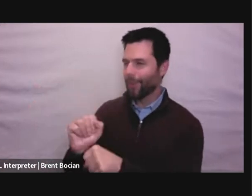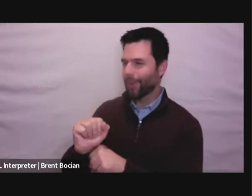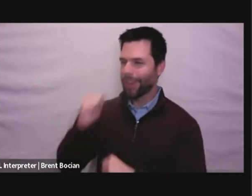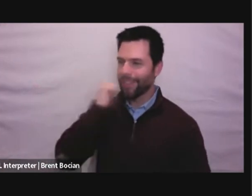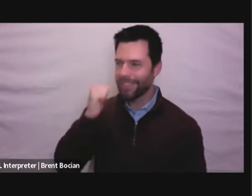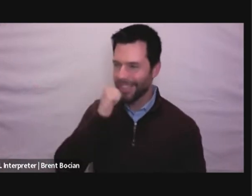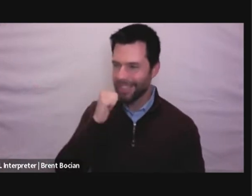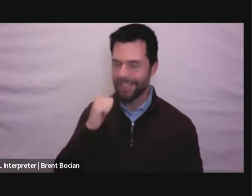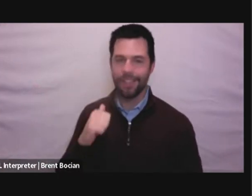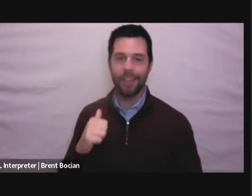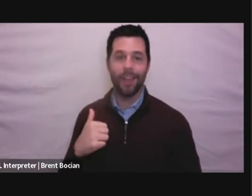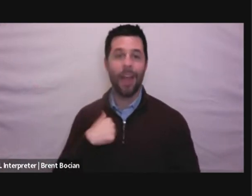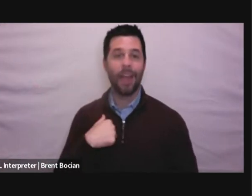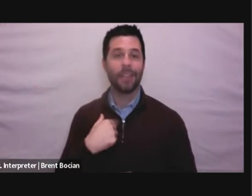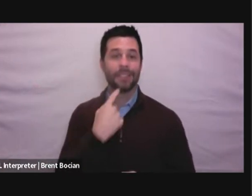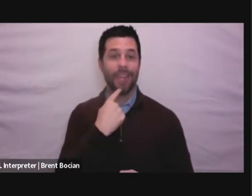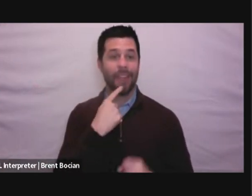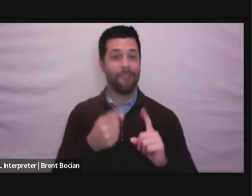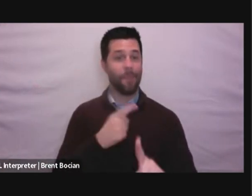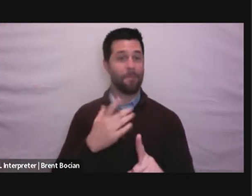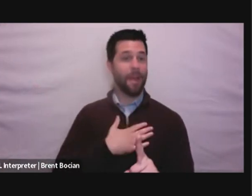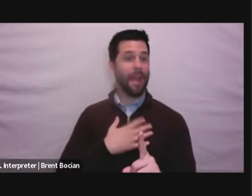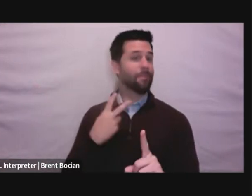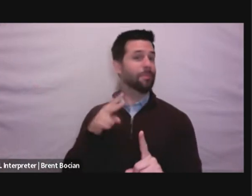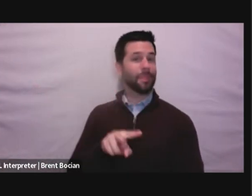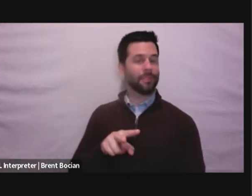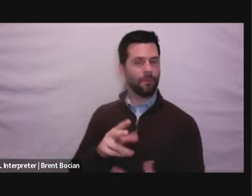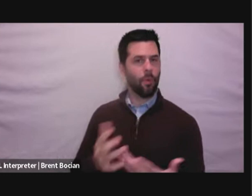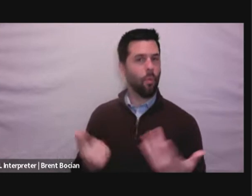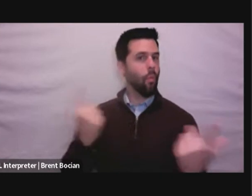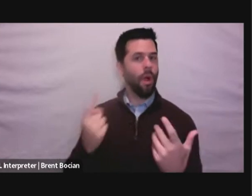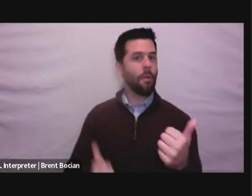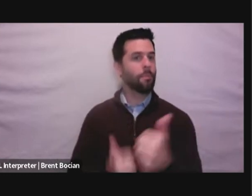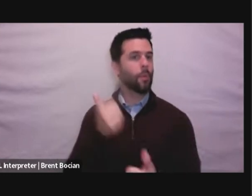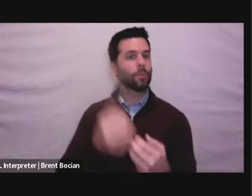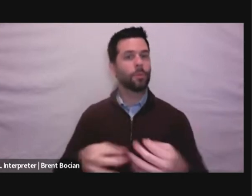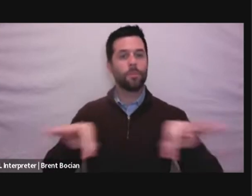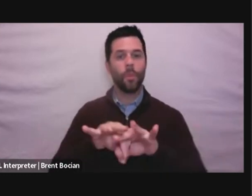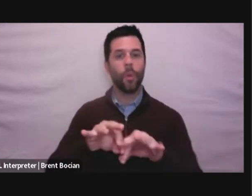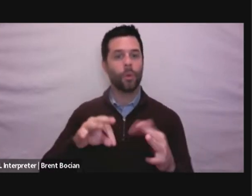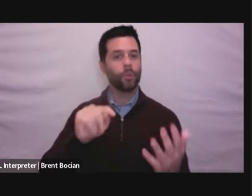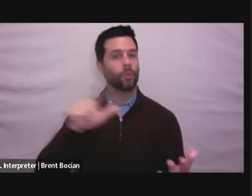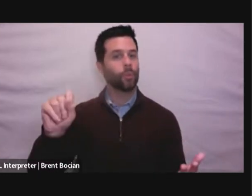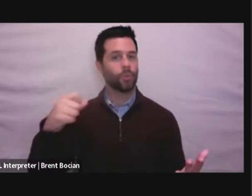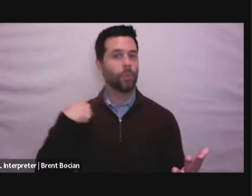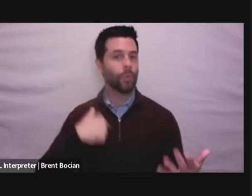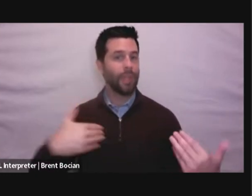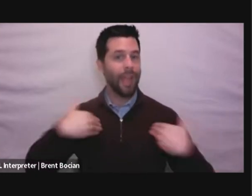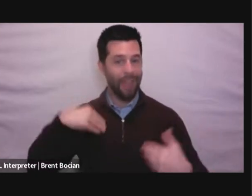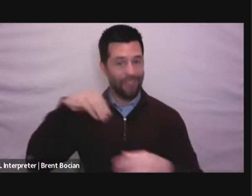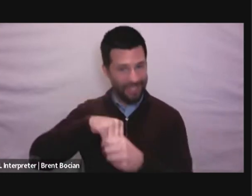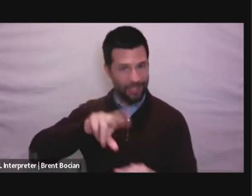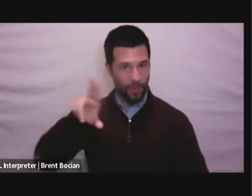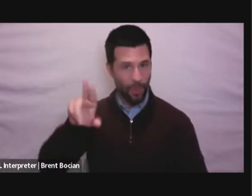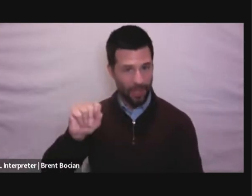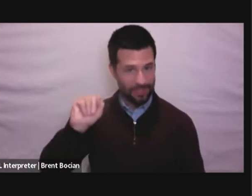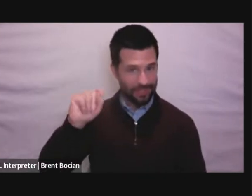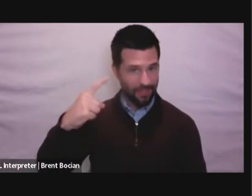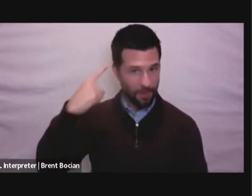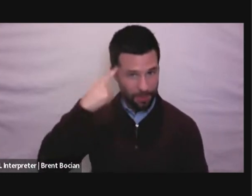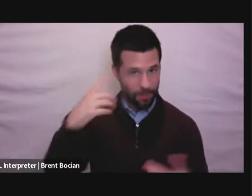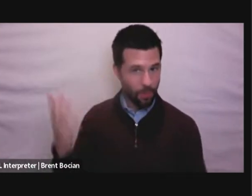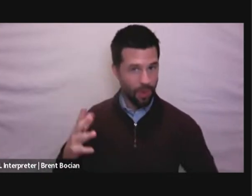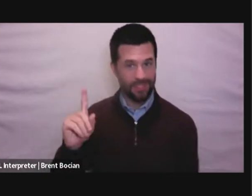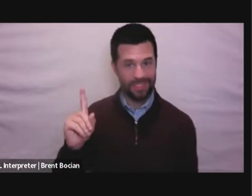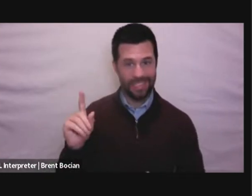I have to say, from my perspective, one of the most important tools that we have in the United States government on this agenda is the DFC,